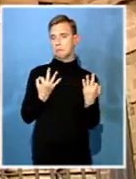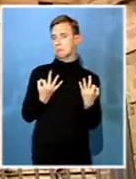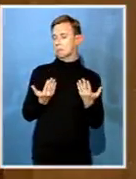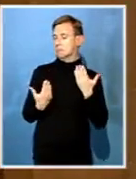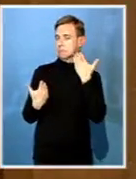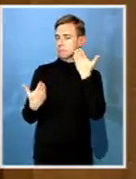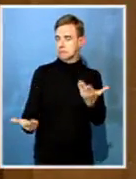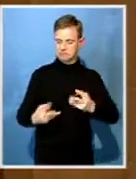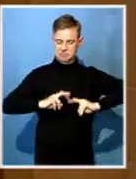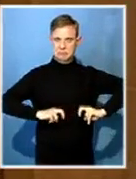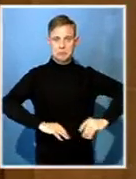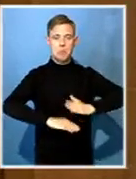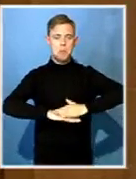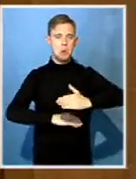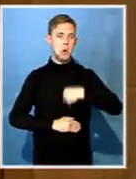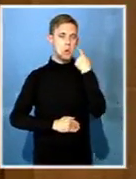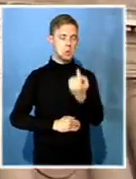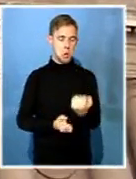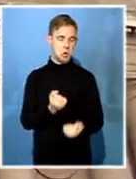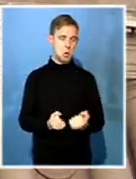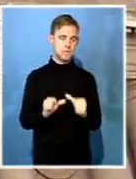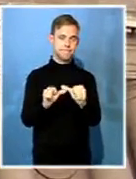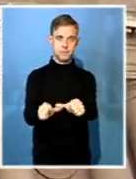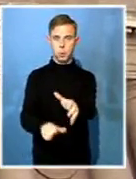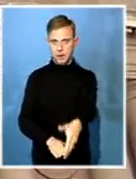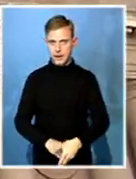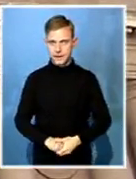continues. Mare Gita Mutlave, SABC News, Johannesburg.